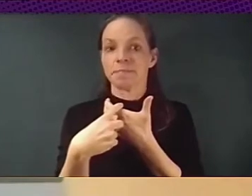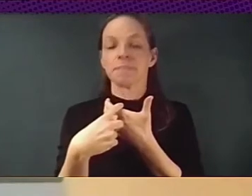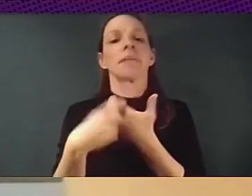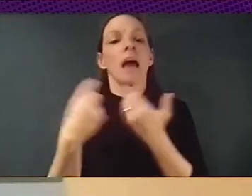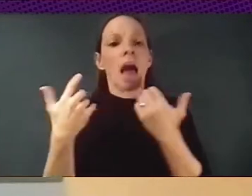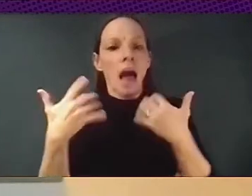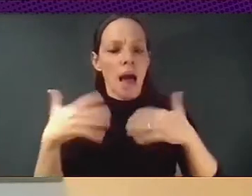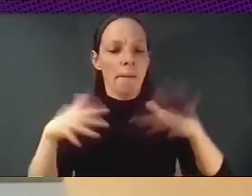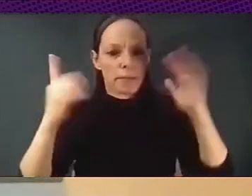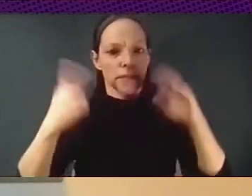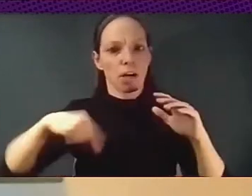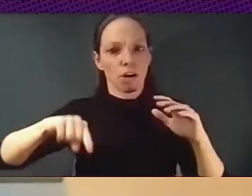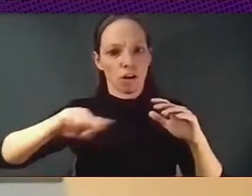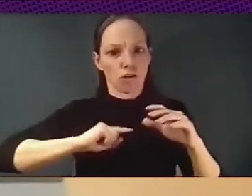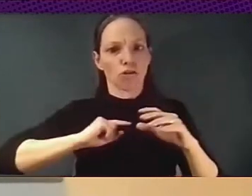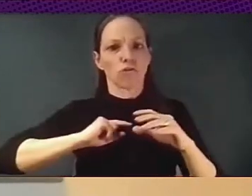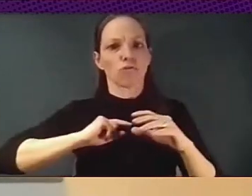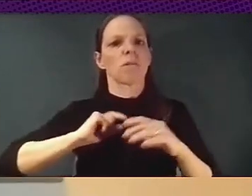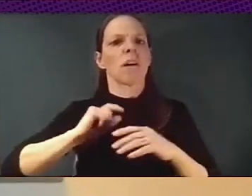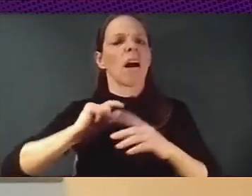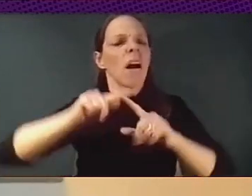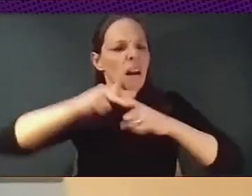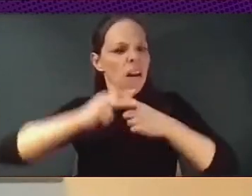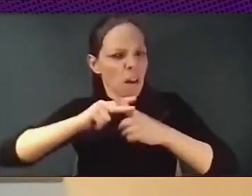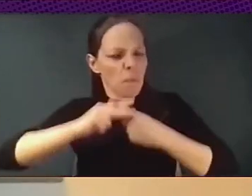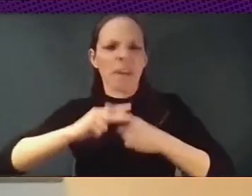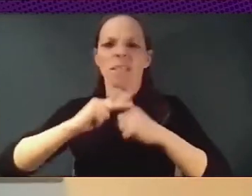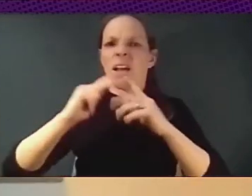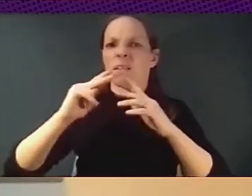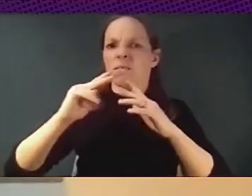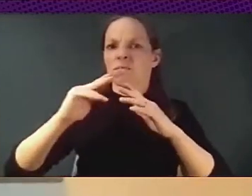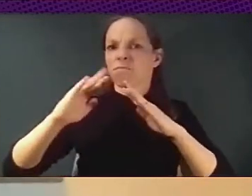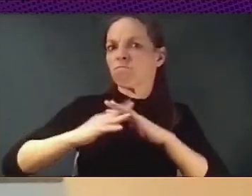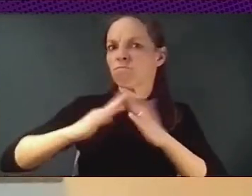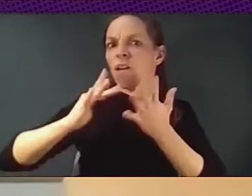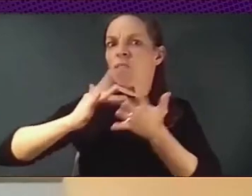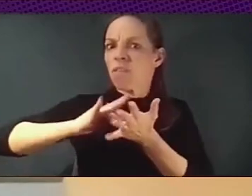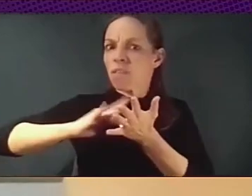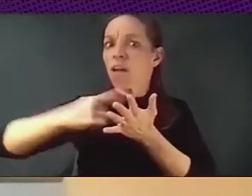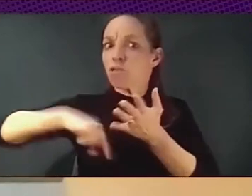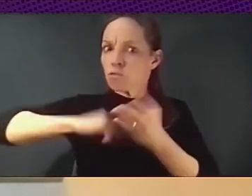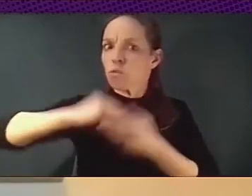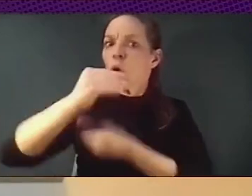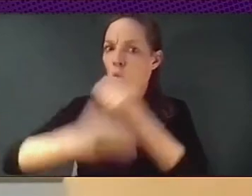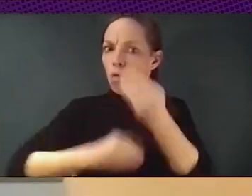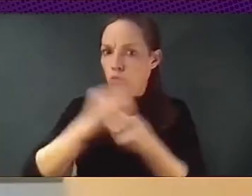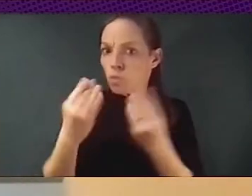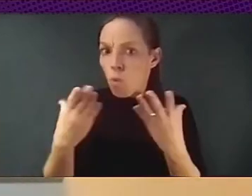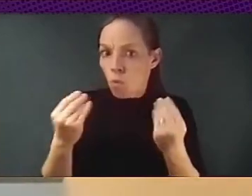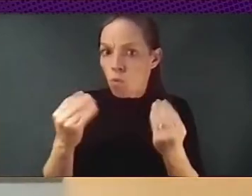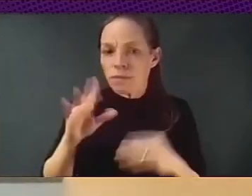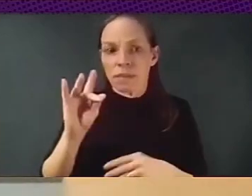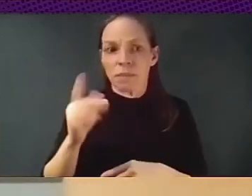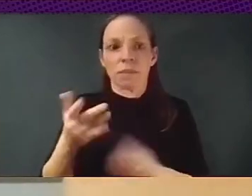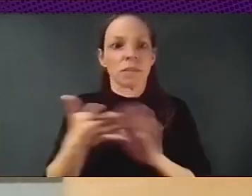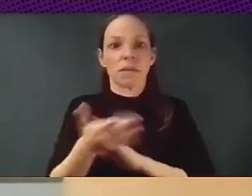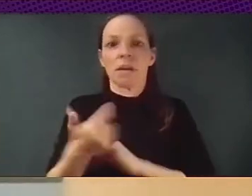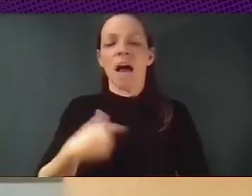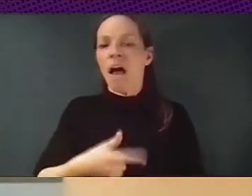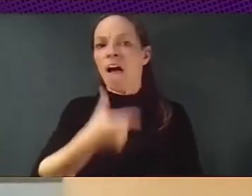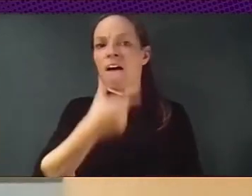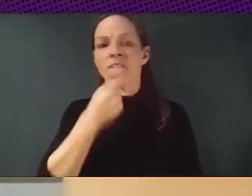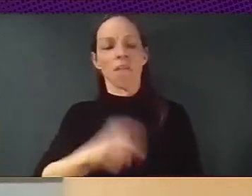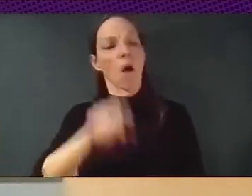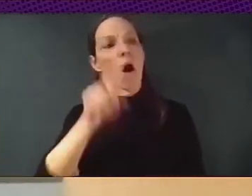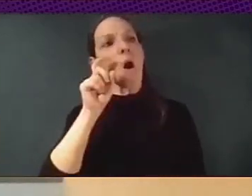infrastructures, this was not at all about click here to change the world. I mean, we really refuse technological